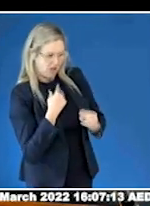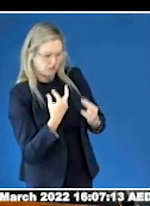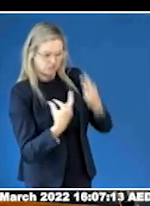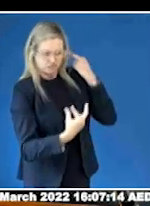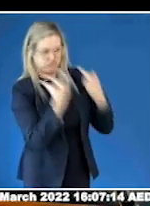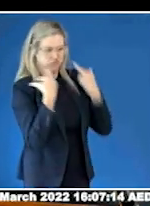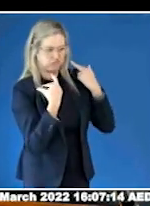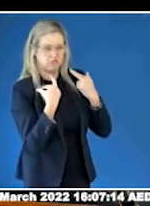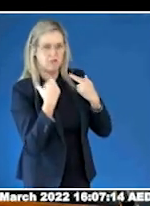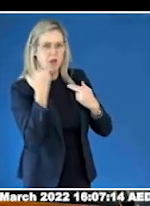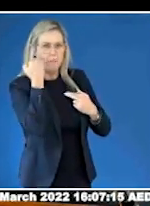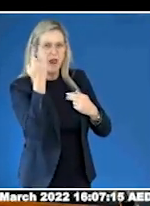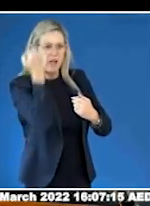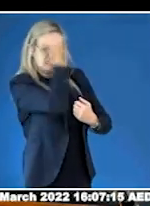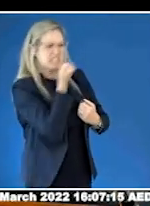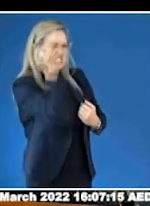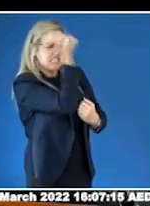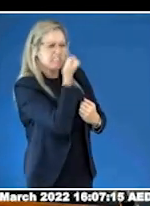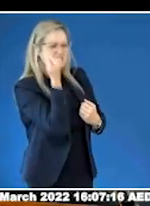all over them with black markers.